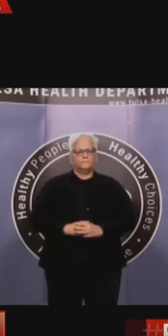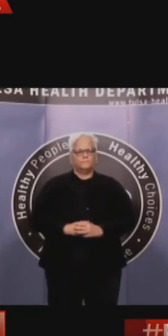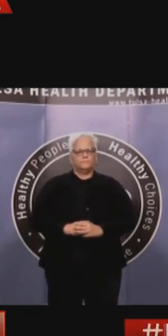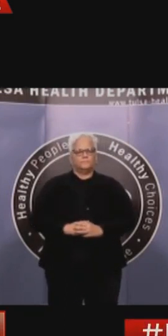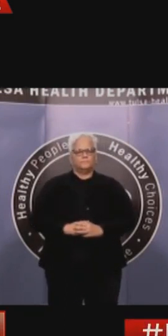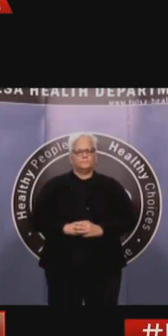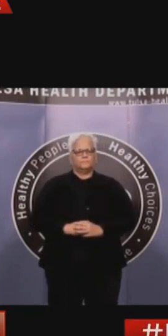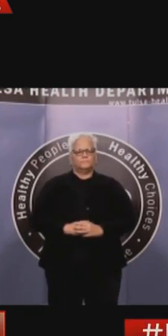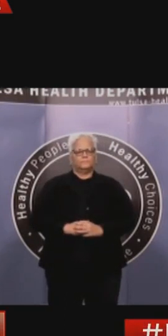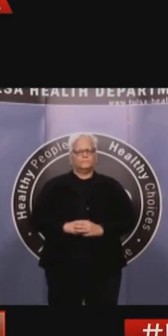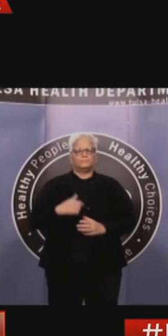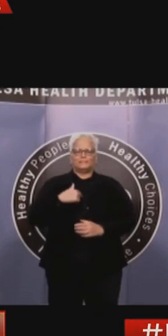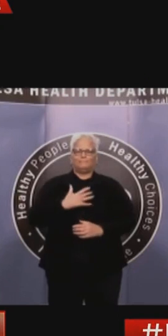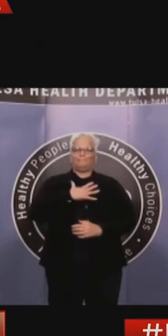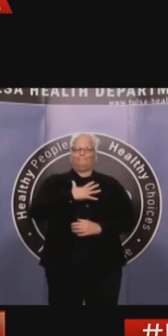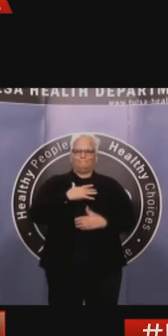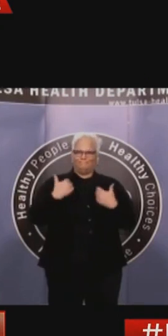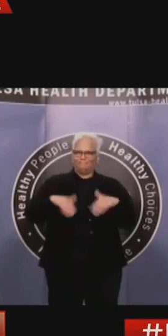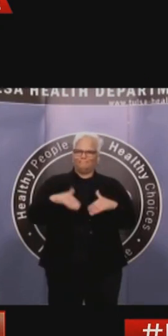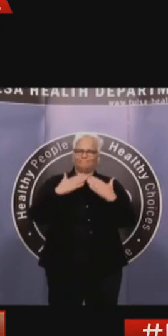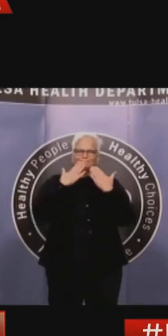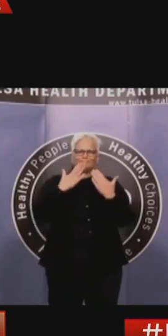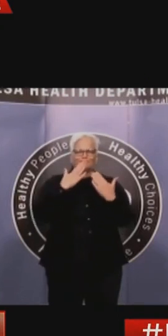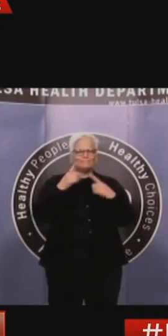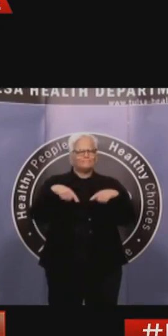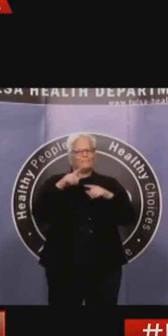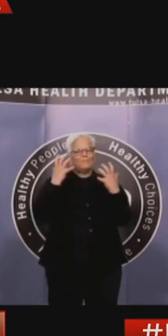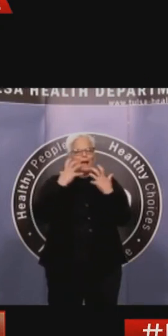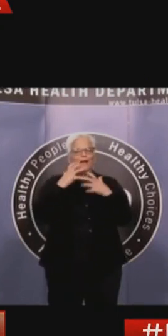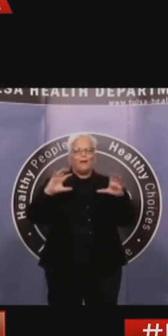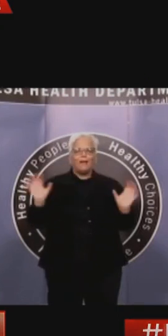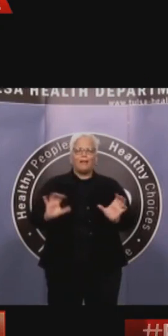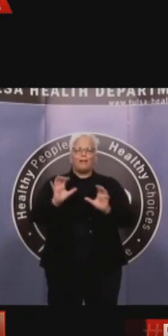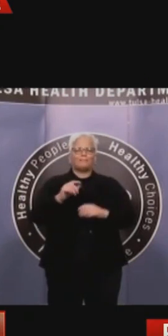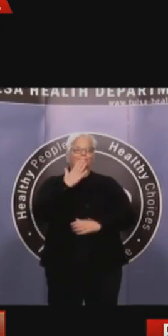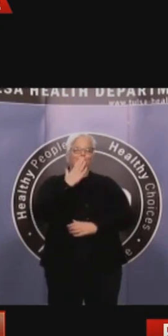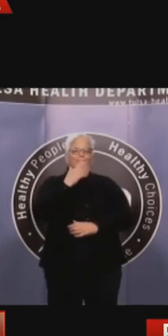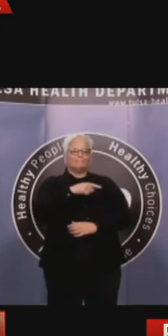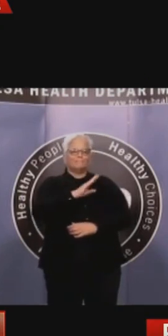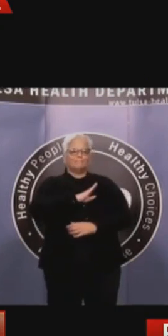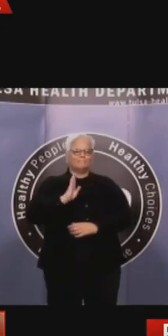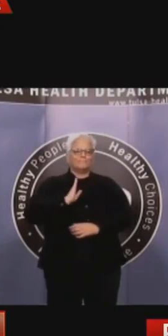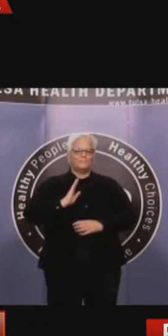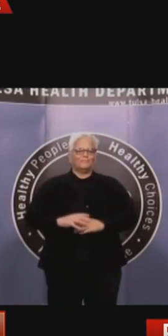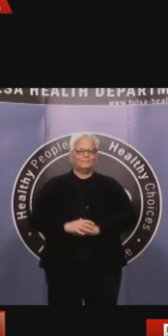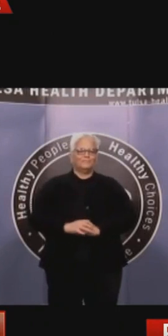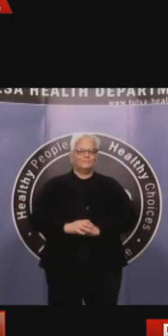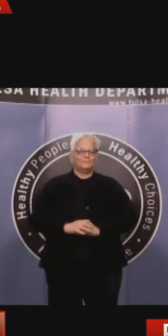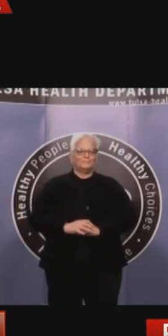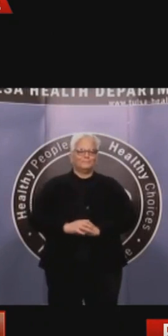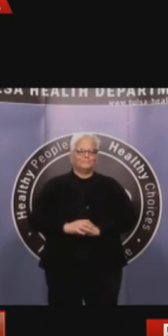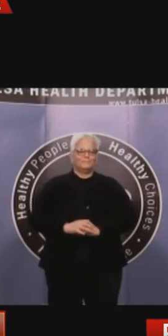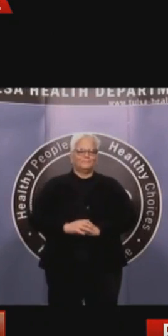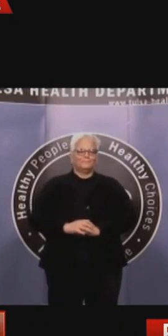this week. They made it so easy and safe. They did a drive-up filing. So it was really creative. So thank you, guys. And